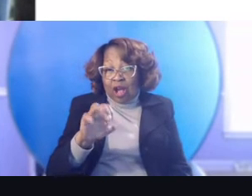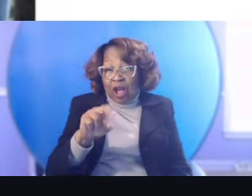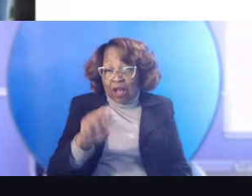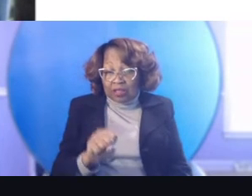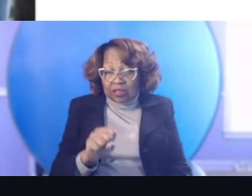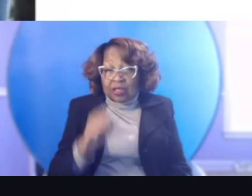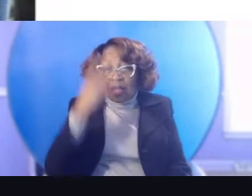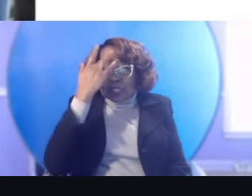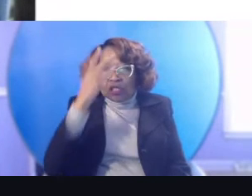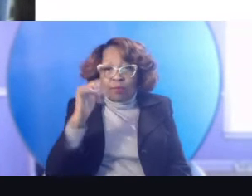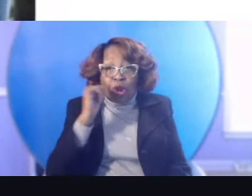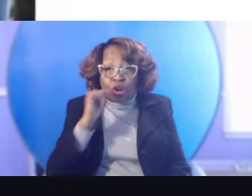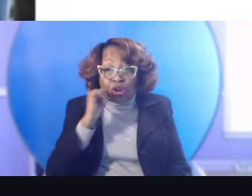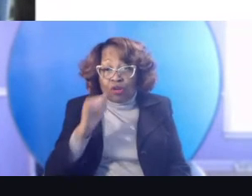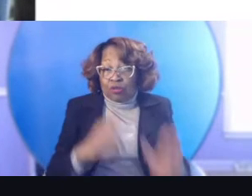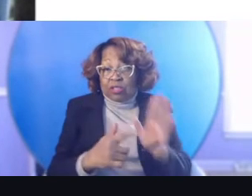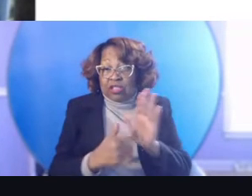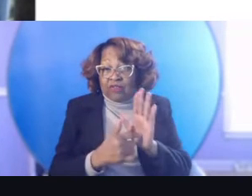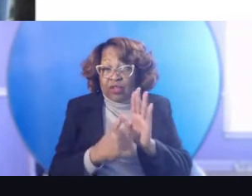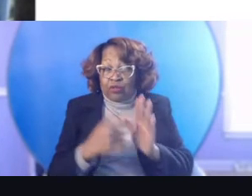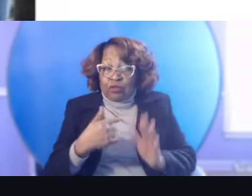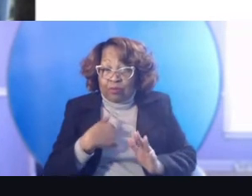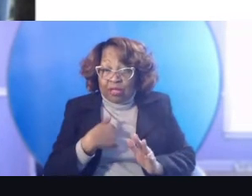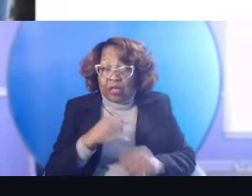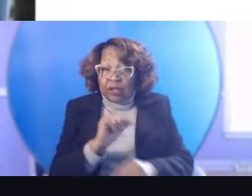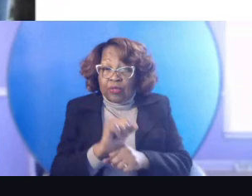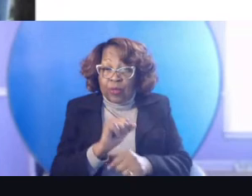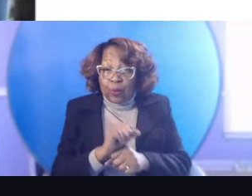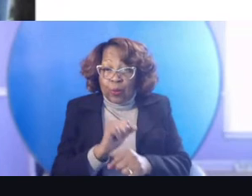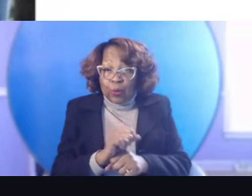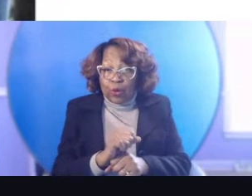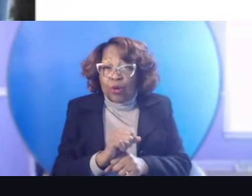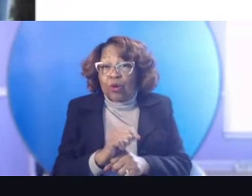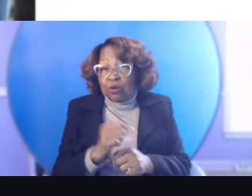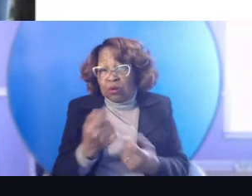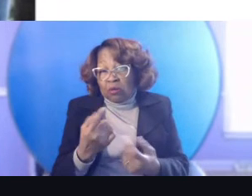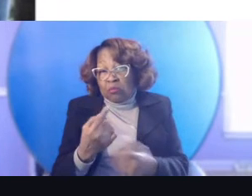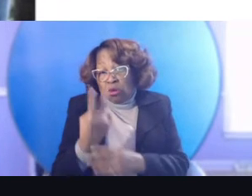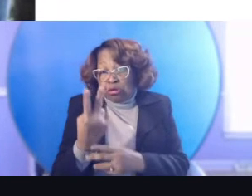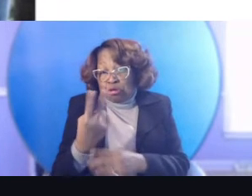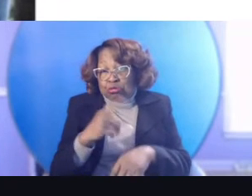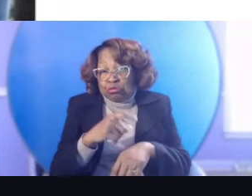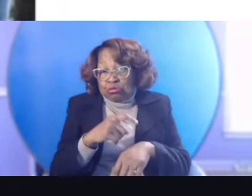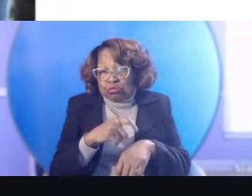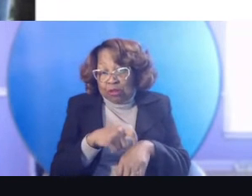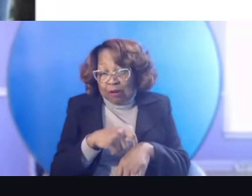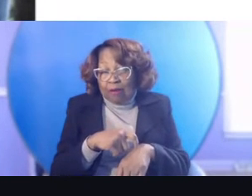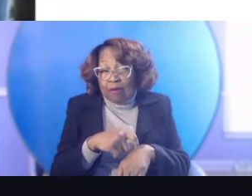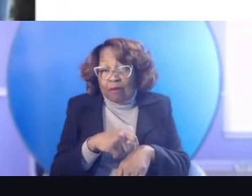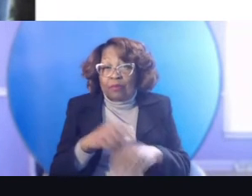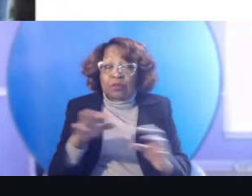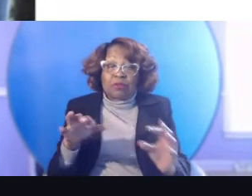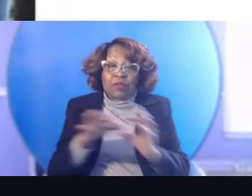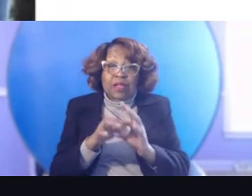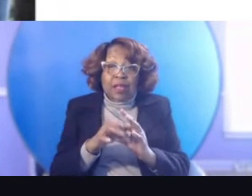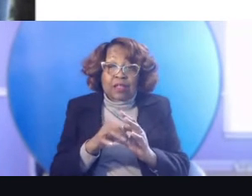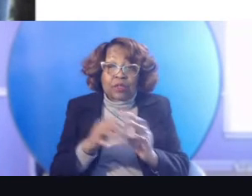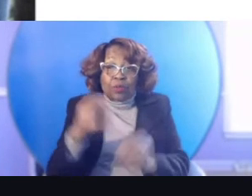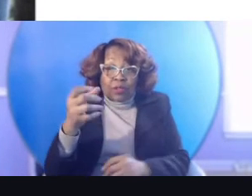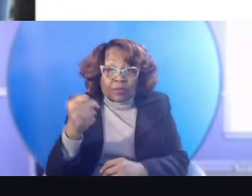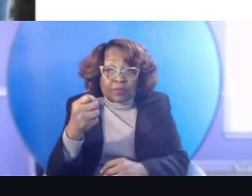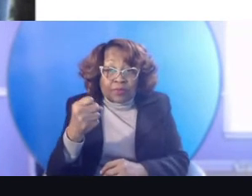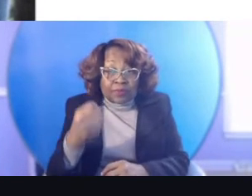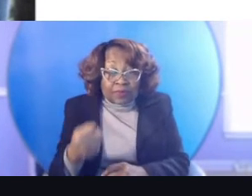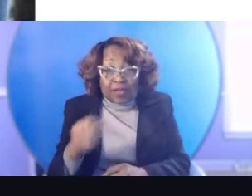featured me and the work that, uh, we, so we grow does on two different occasions. we've connected with dairy farmers and farmers